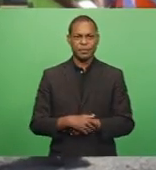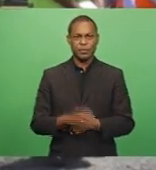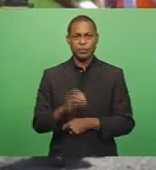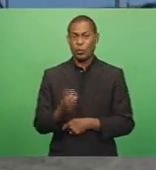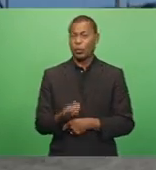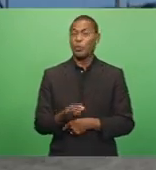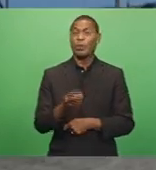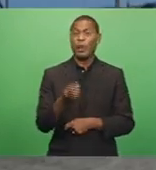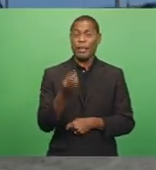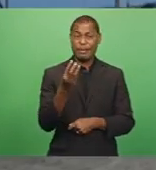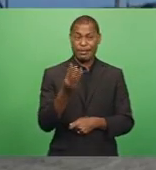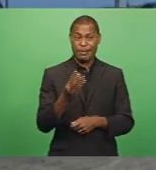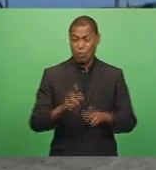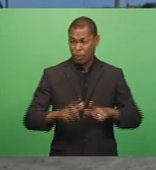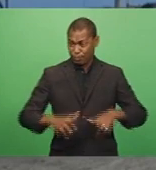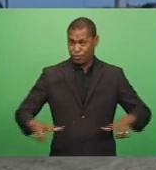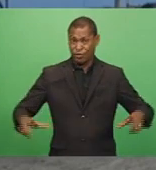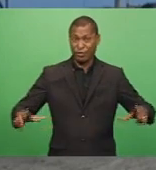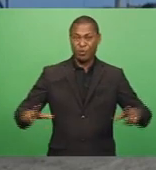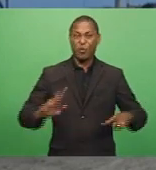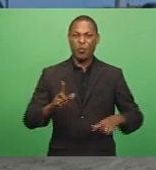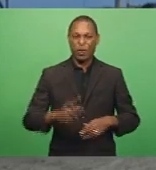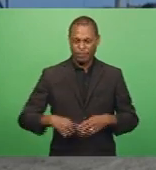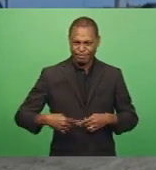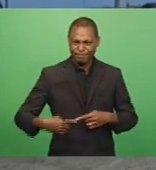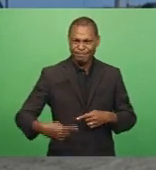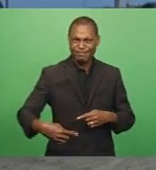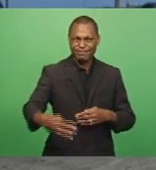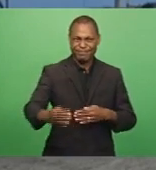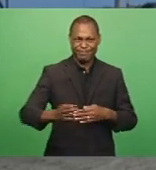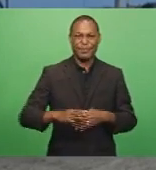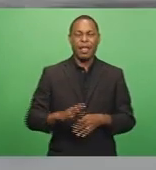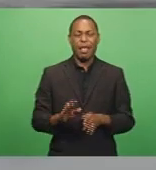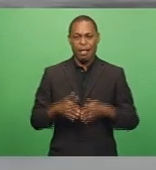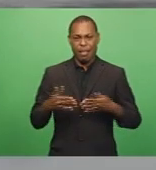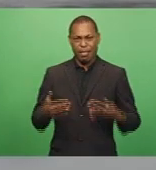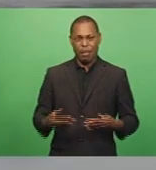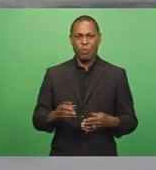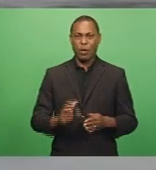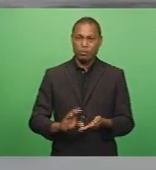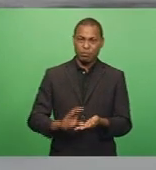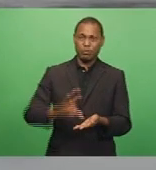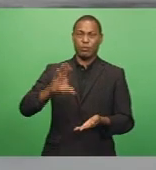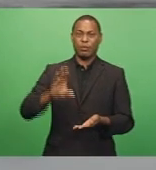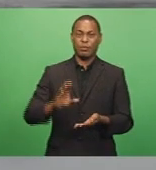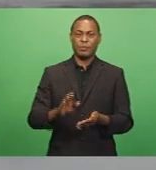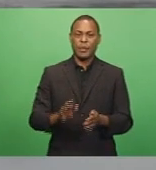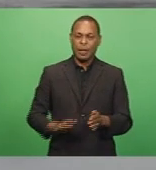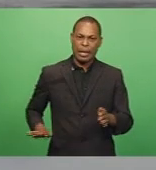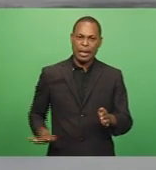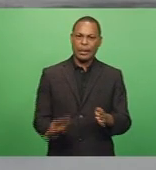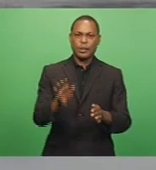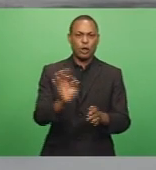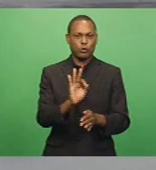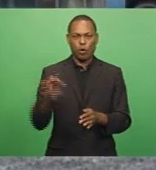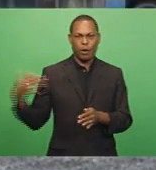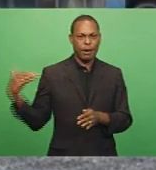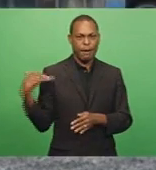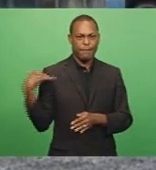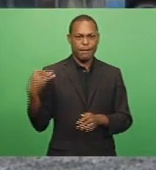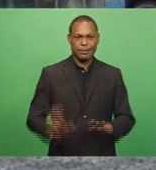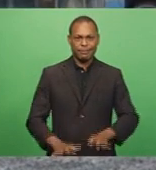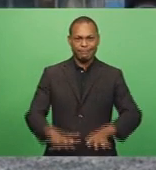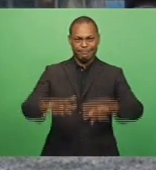improve the condition of the running surface. It will be elevated so that operations are not affected during high tide and heavy rain.